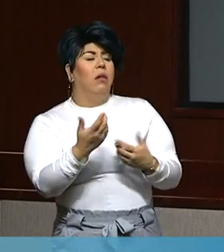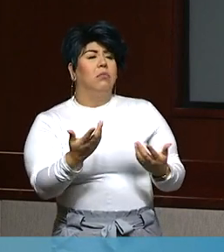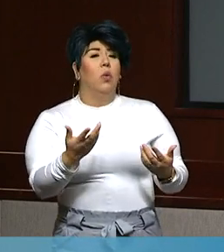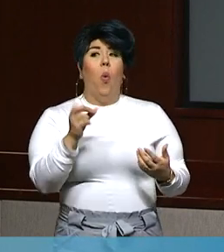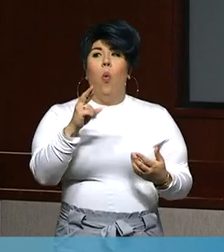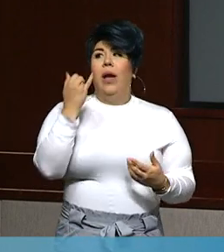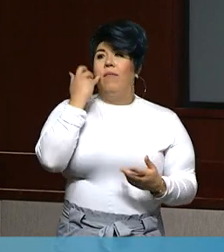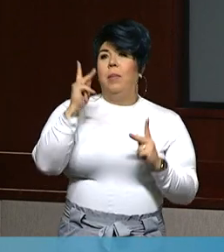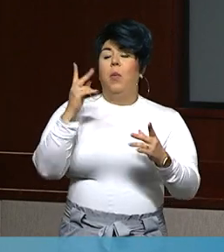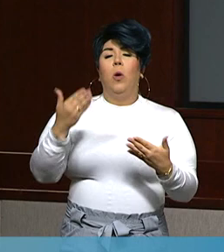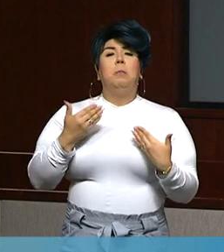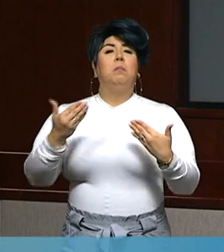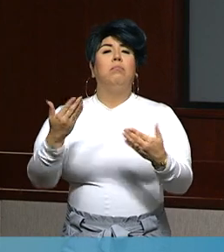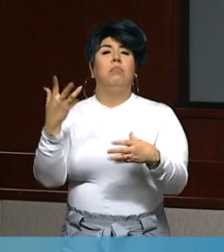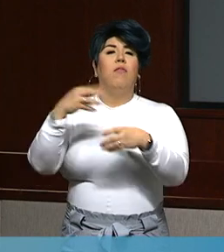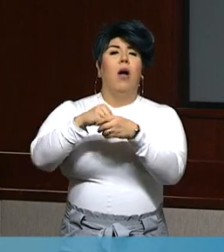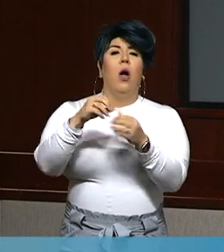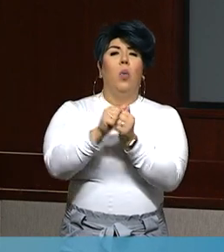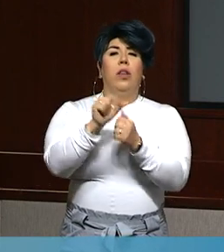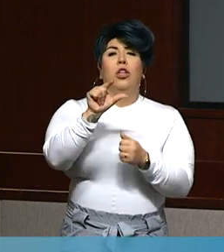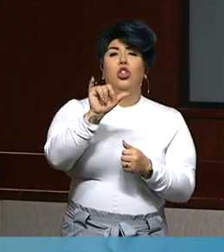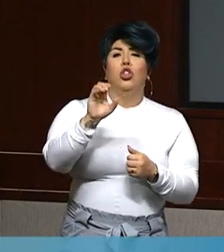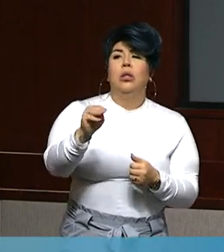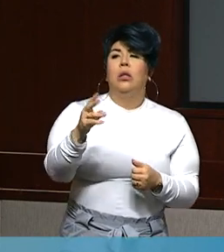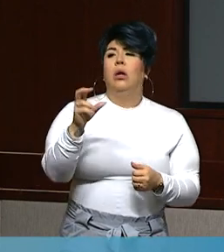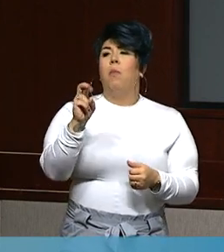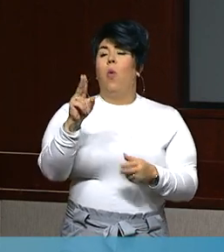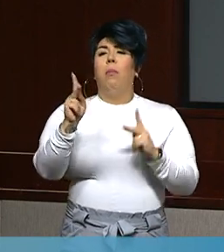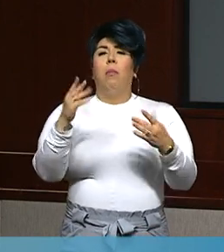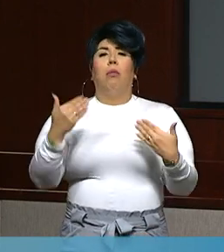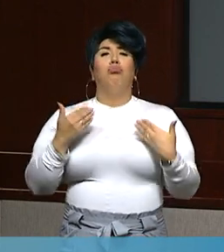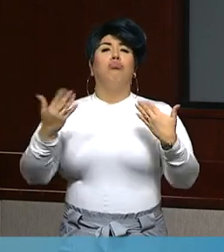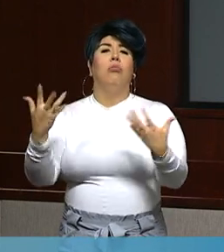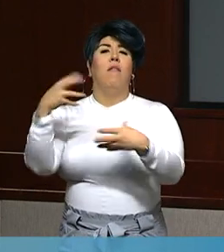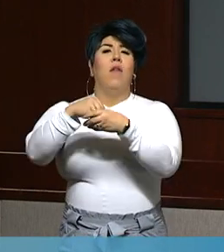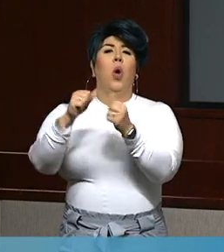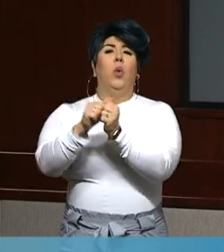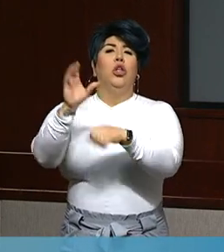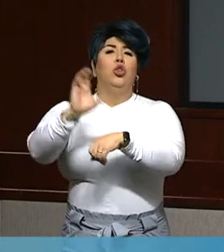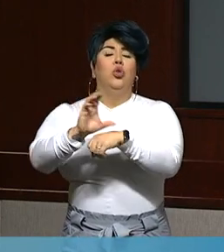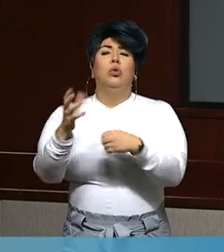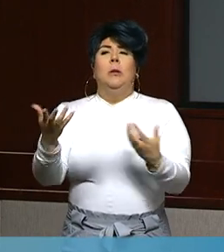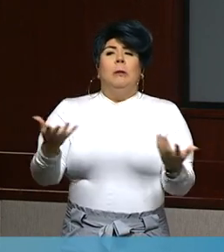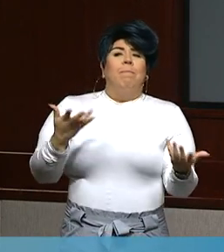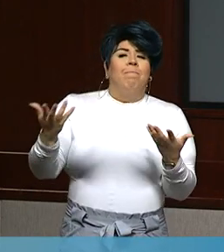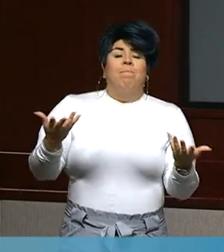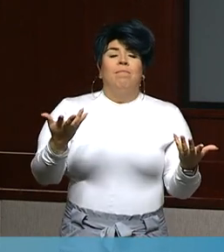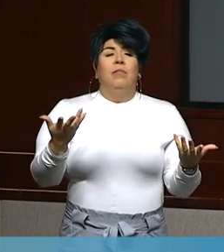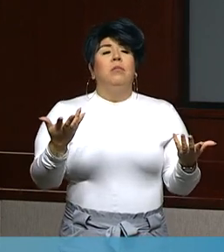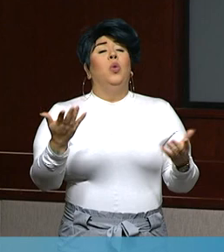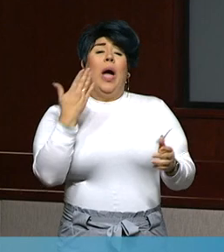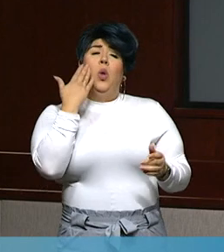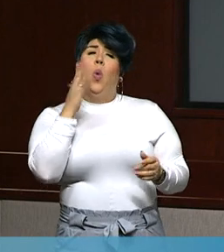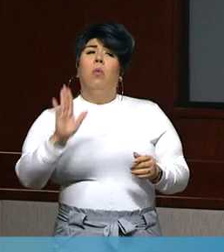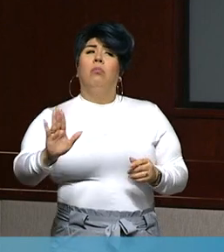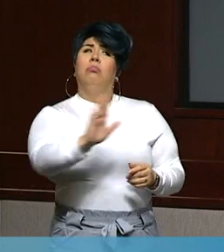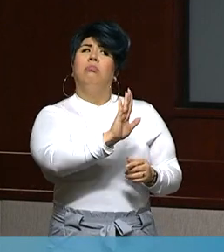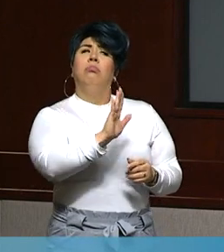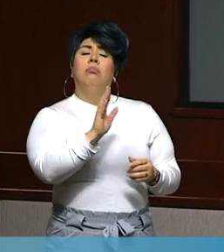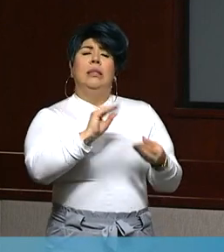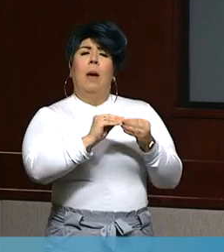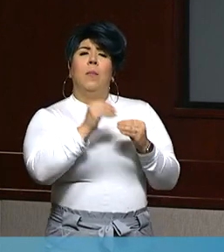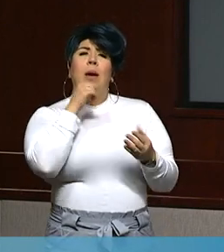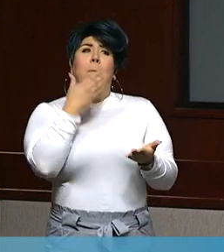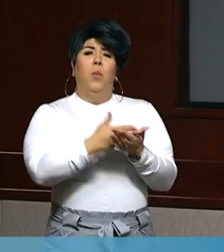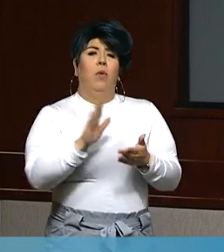worship, et cetera? I know those businesses that are impacted by the state are not the most significant sources of spread again, but still, how significant are those